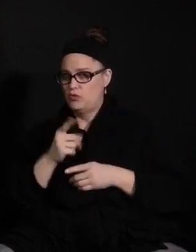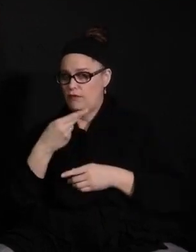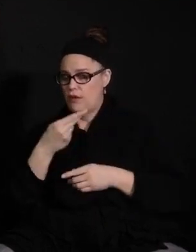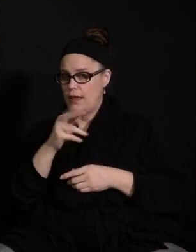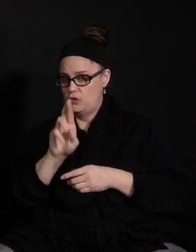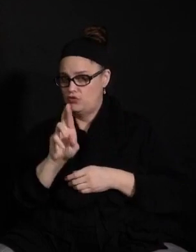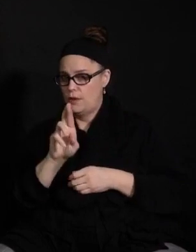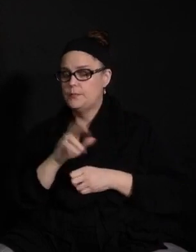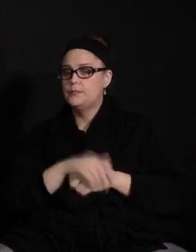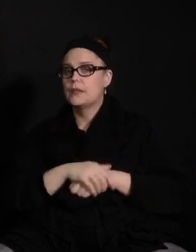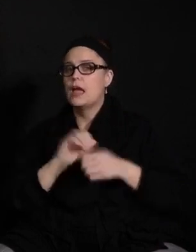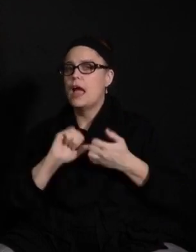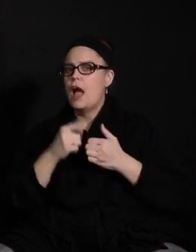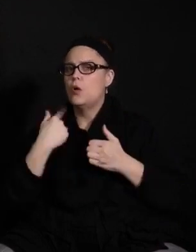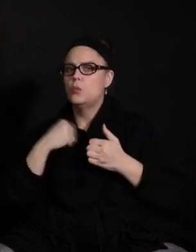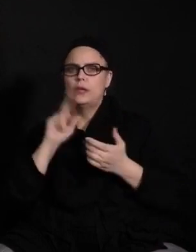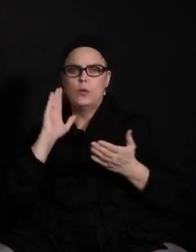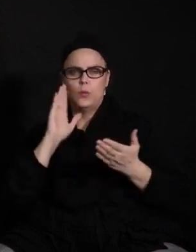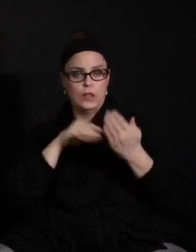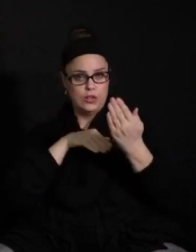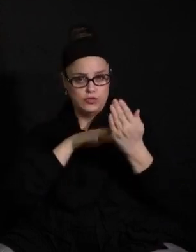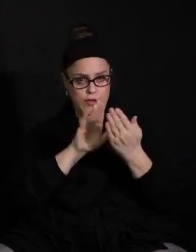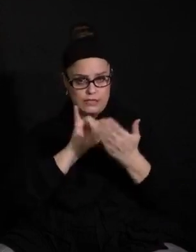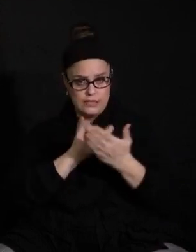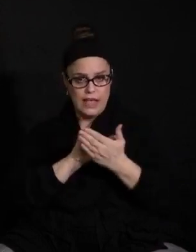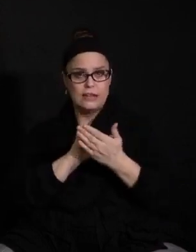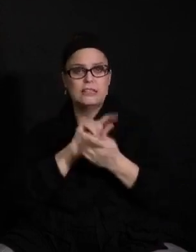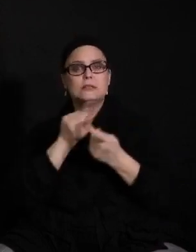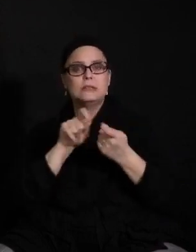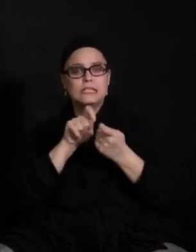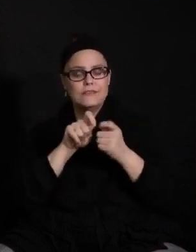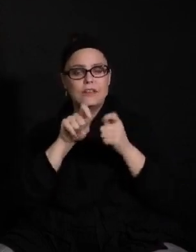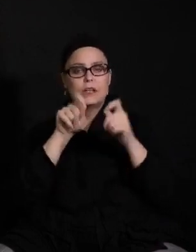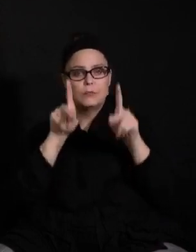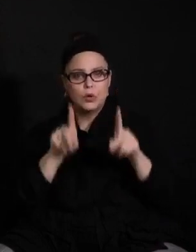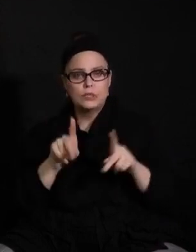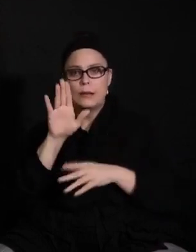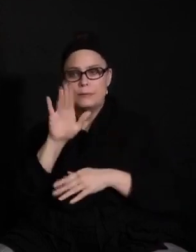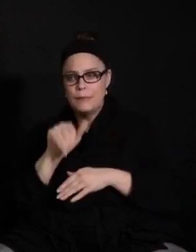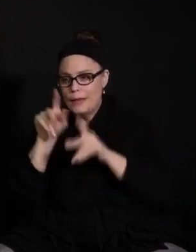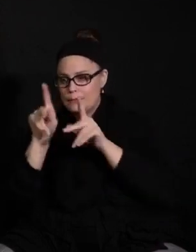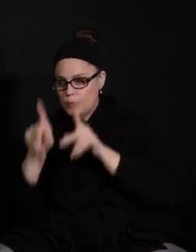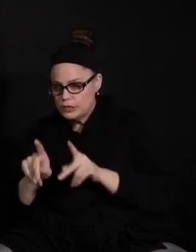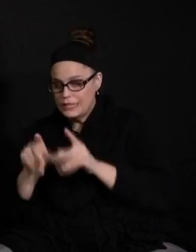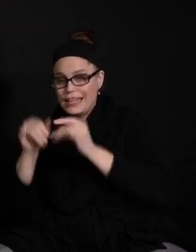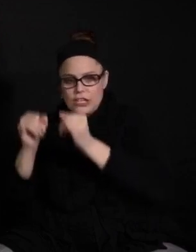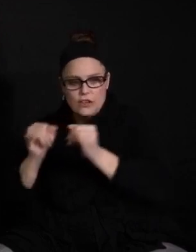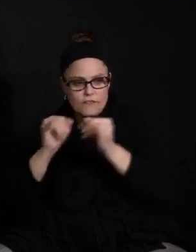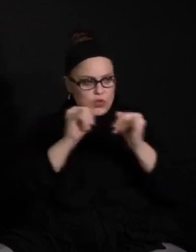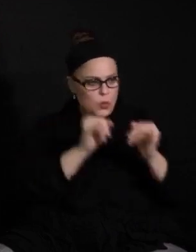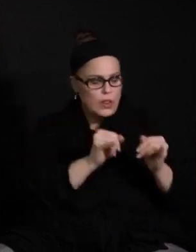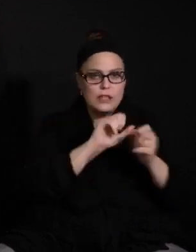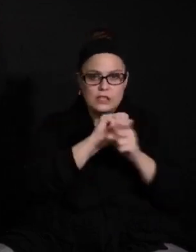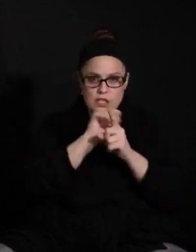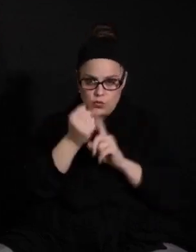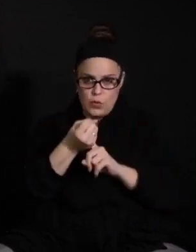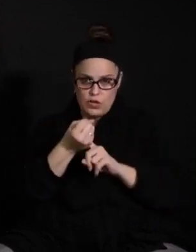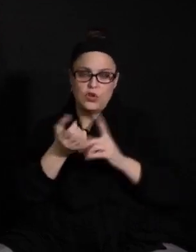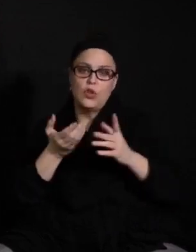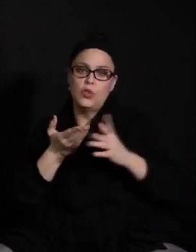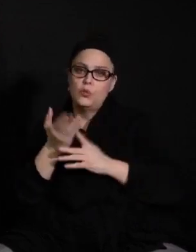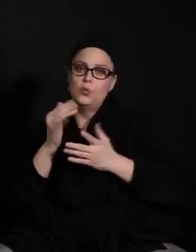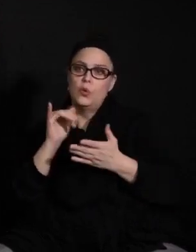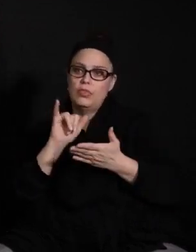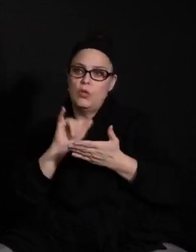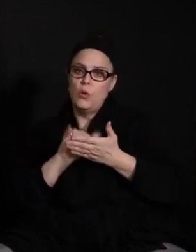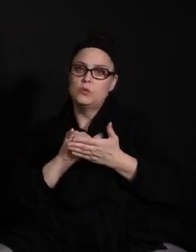The way we have to address those is on a person-by-person, individualized basis. So over the course of the